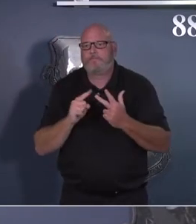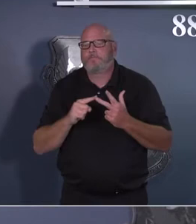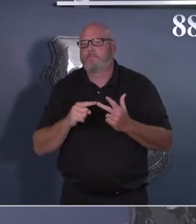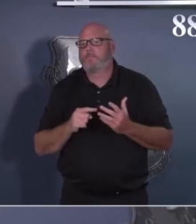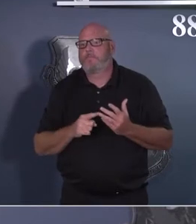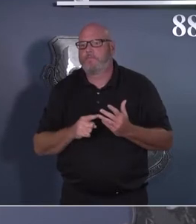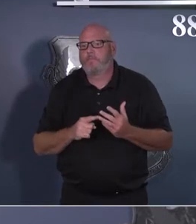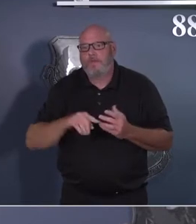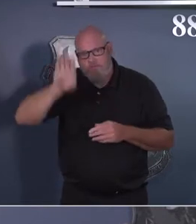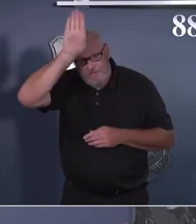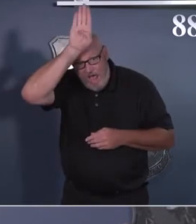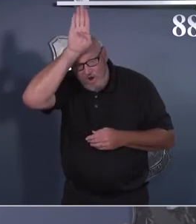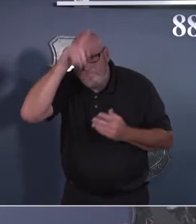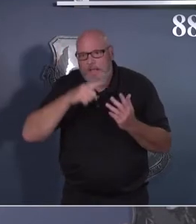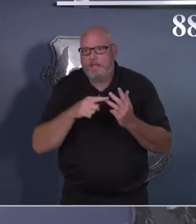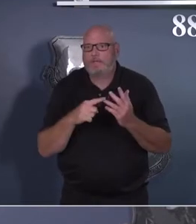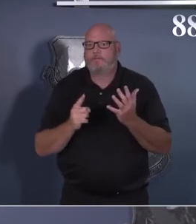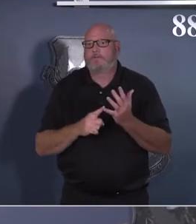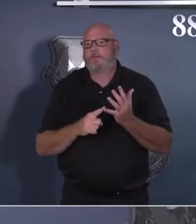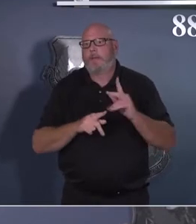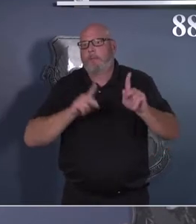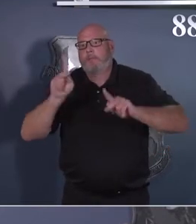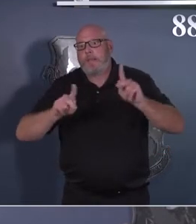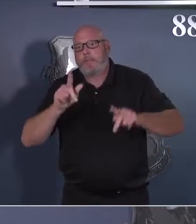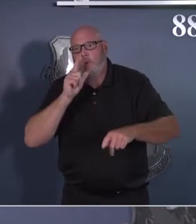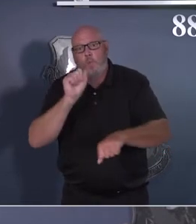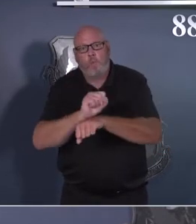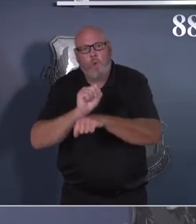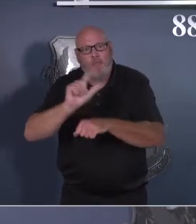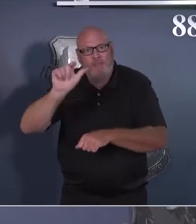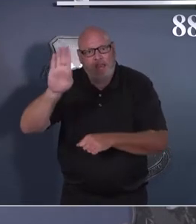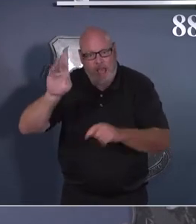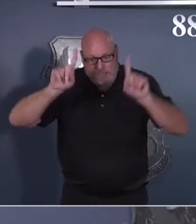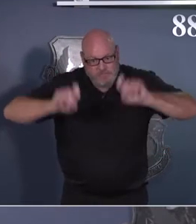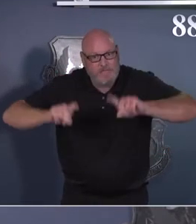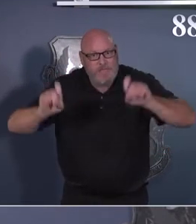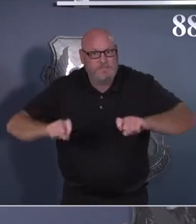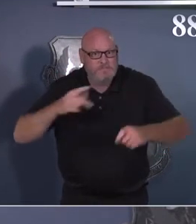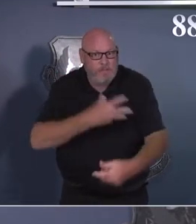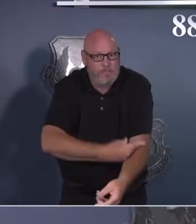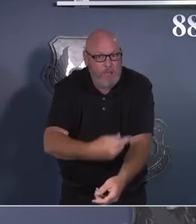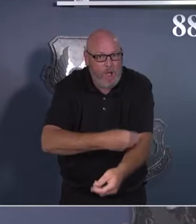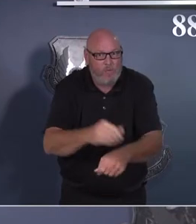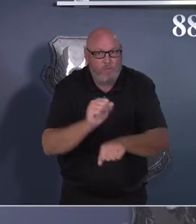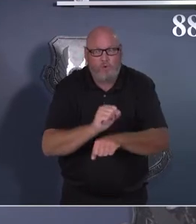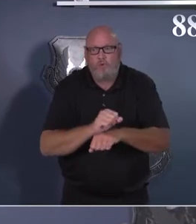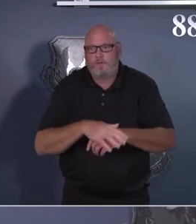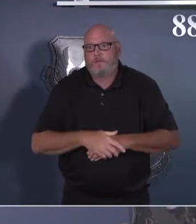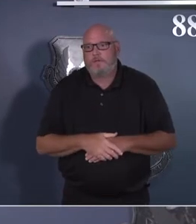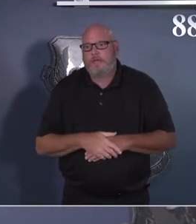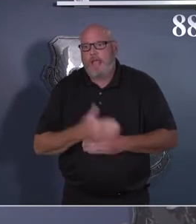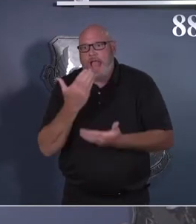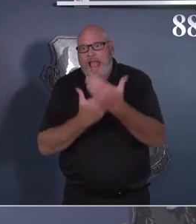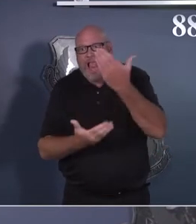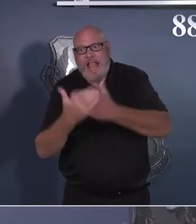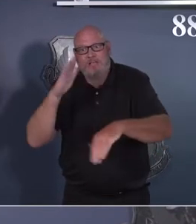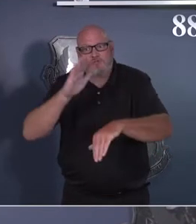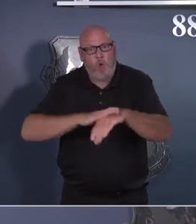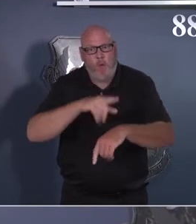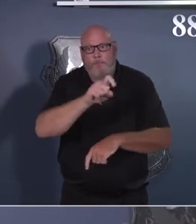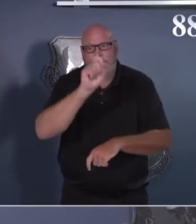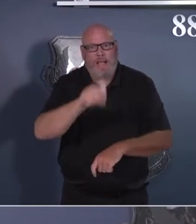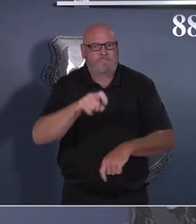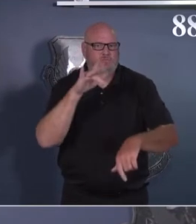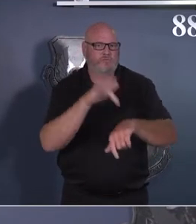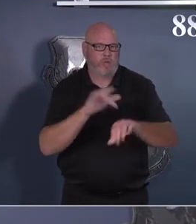Think about folks that do lab work and research and development, and it's very hands-on. There are jobs that are not conducive to telework.